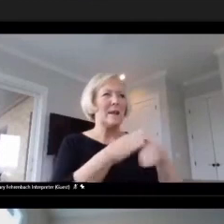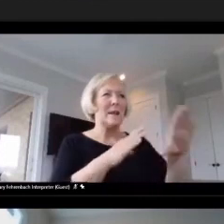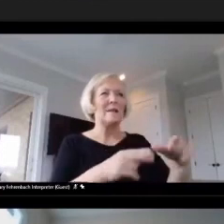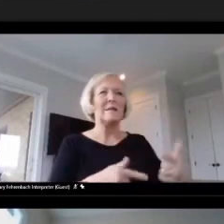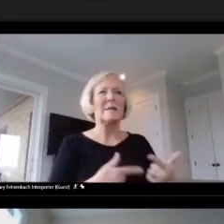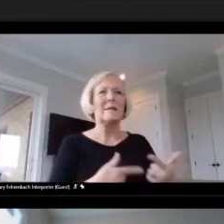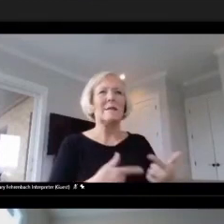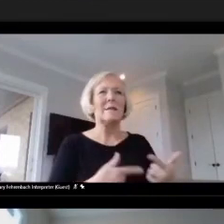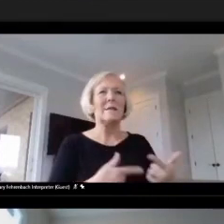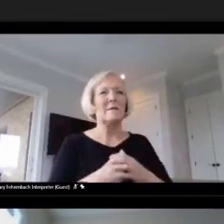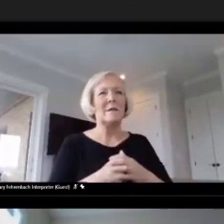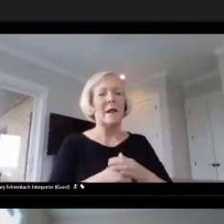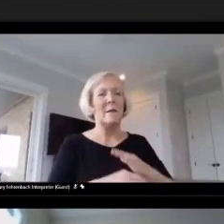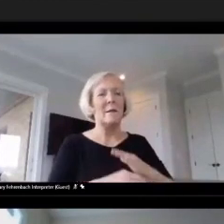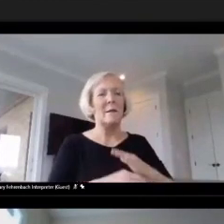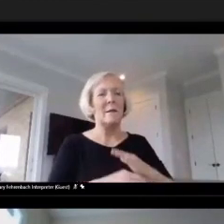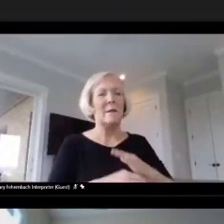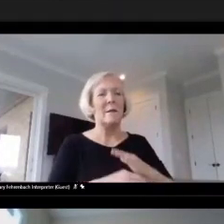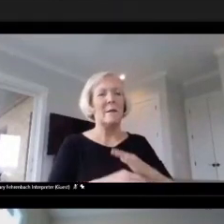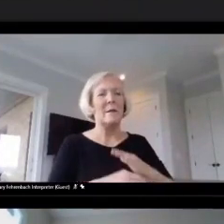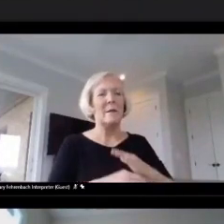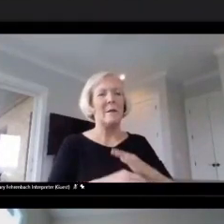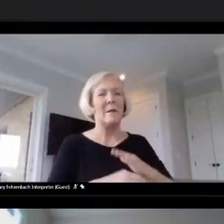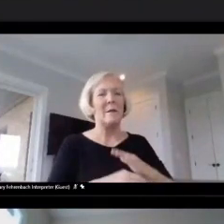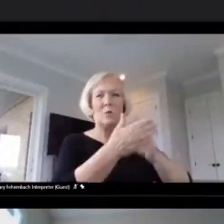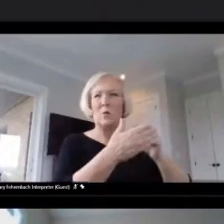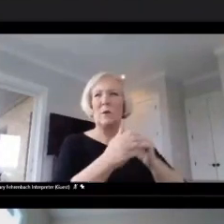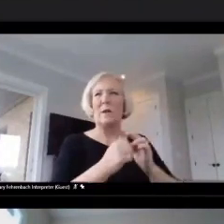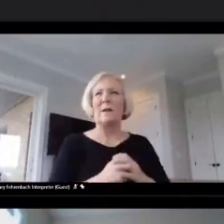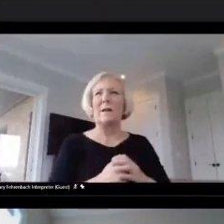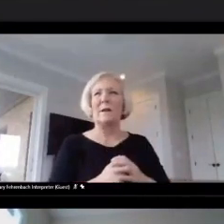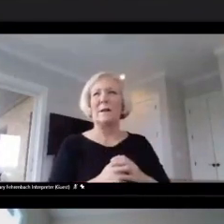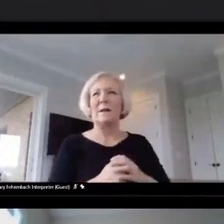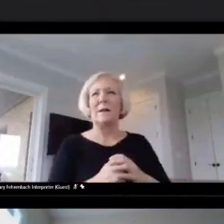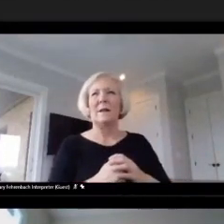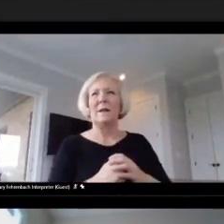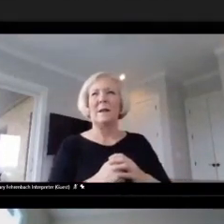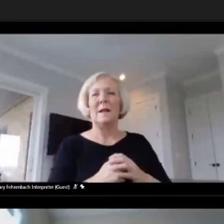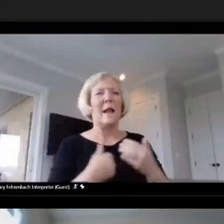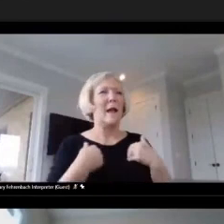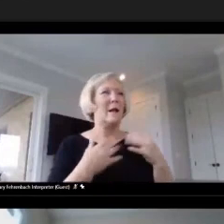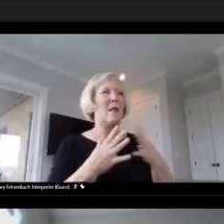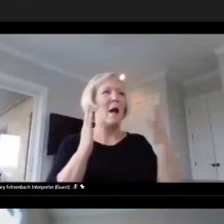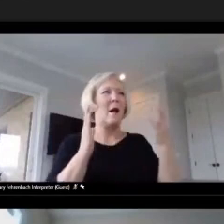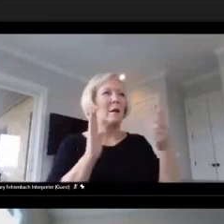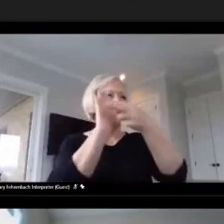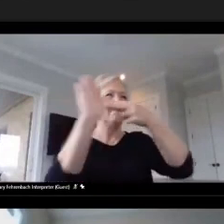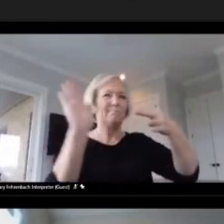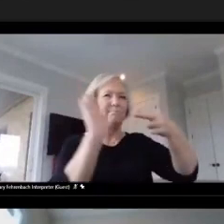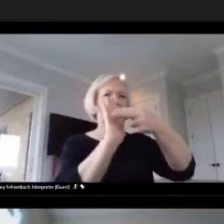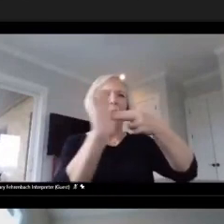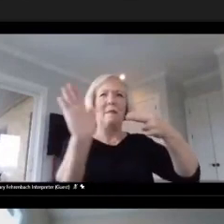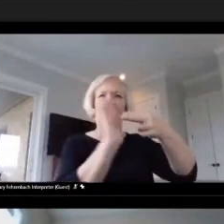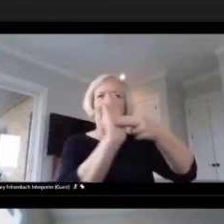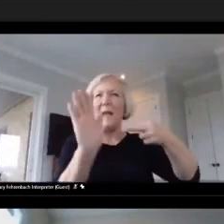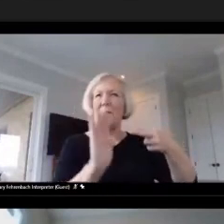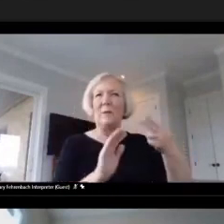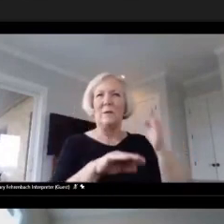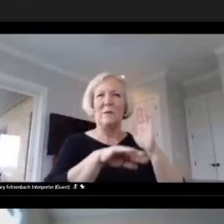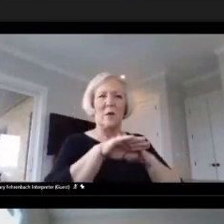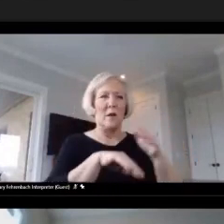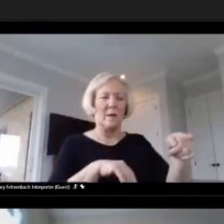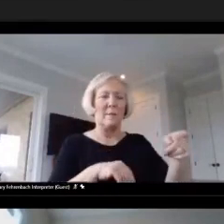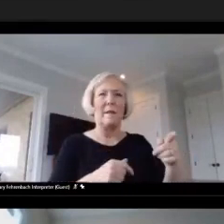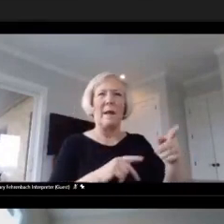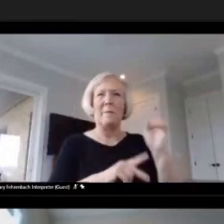kept him from being able to read. But he had been had a lot of labels put on him and all kinds of things that then people quit trying